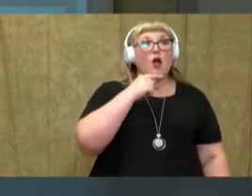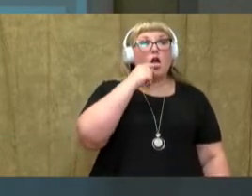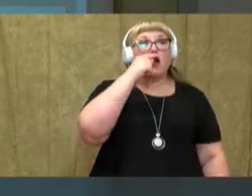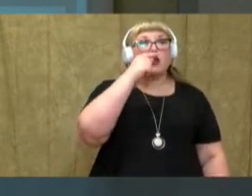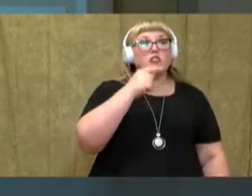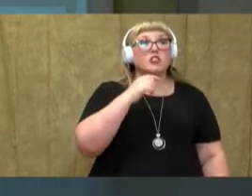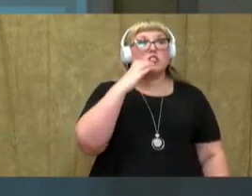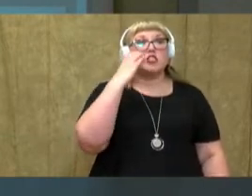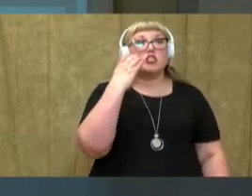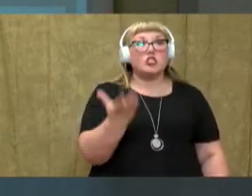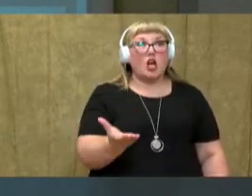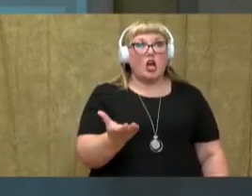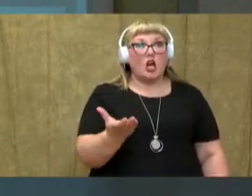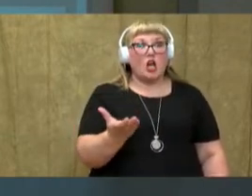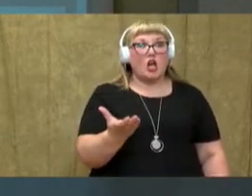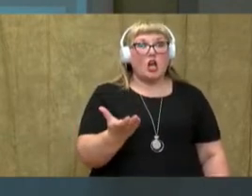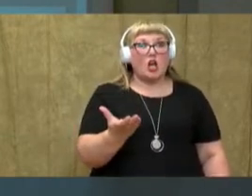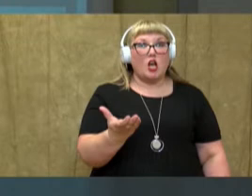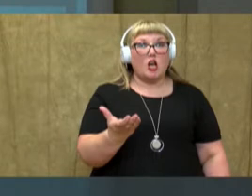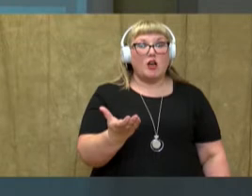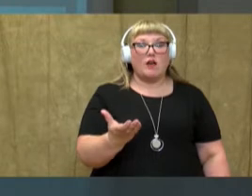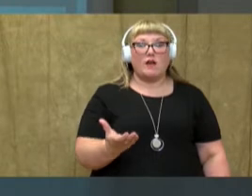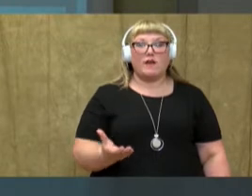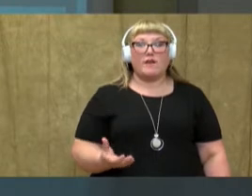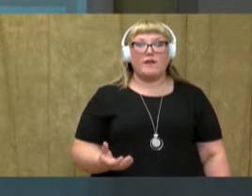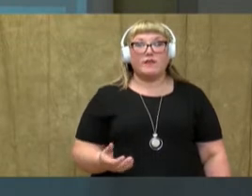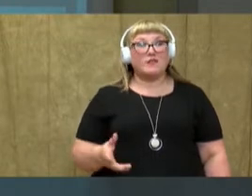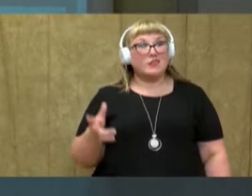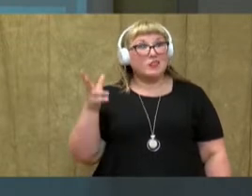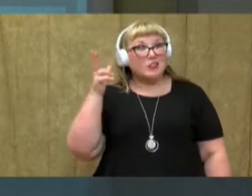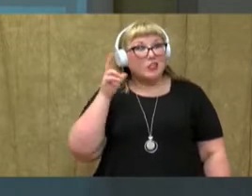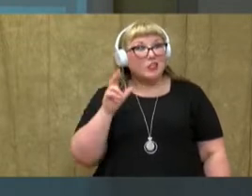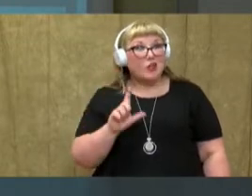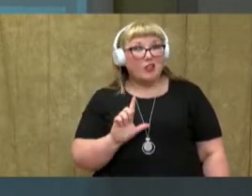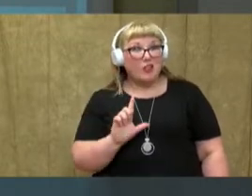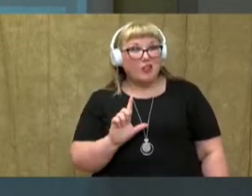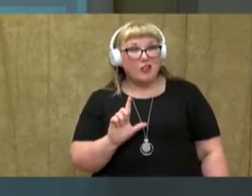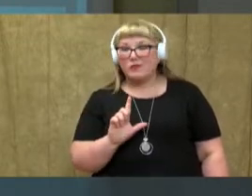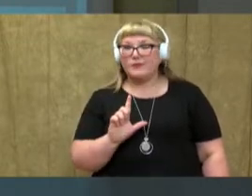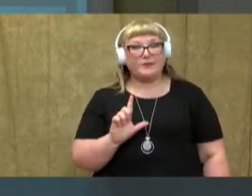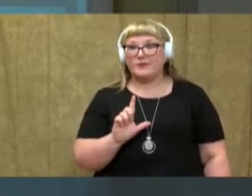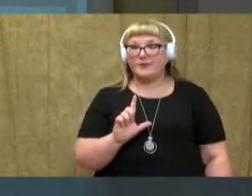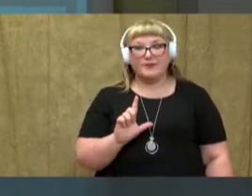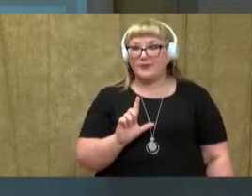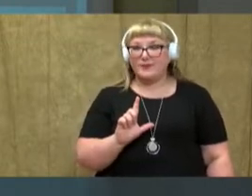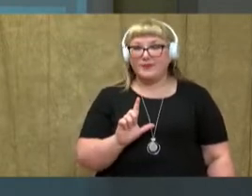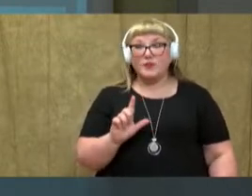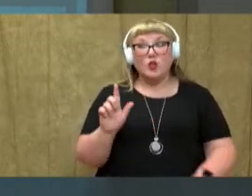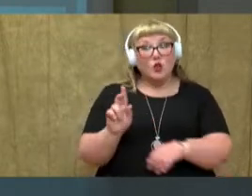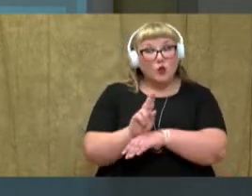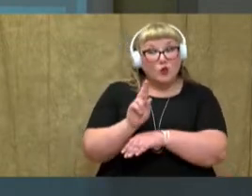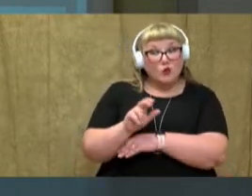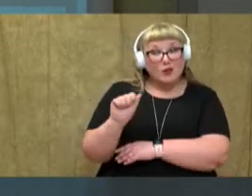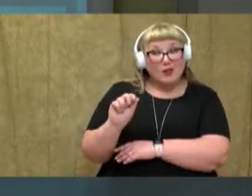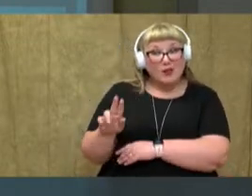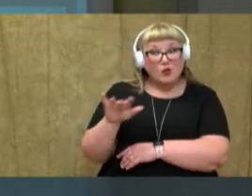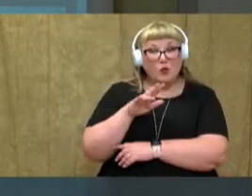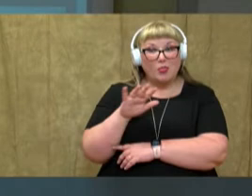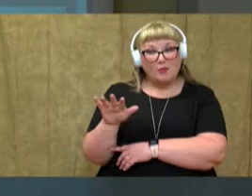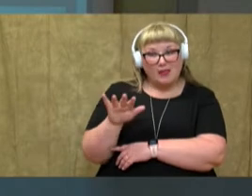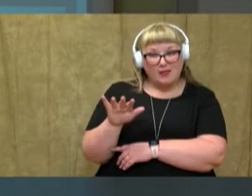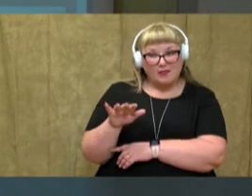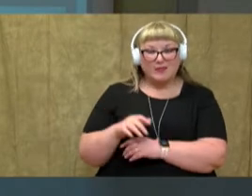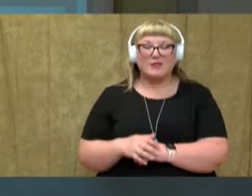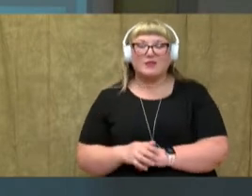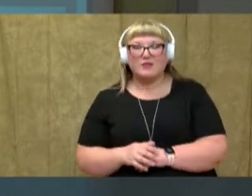L-aul. Do you hear that l? No. So, we're going to use our a-u spelling. Let's